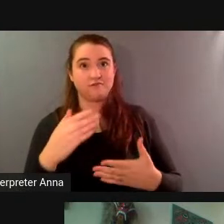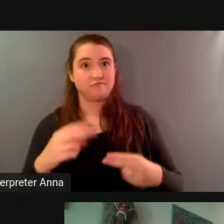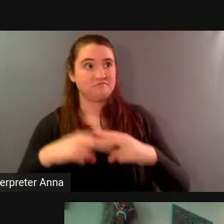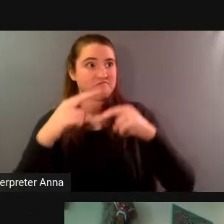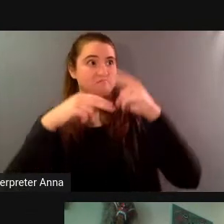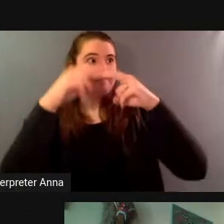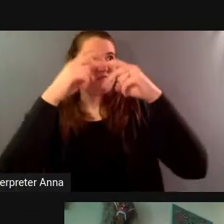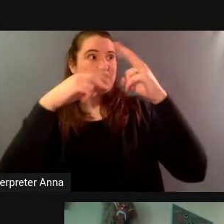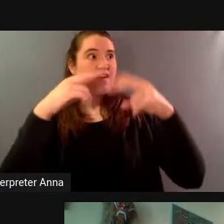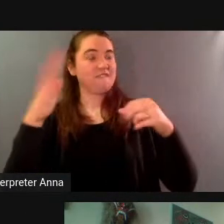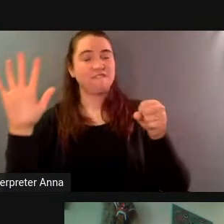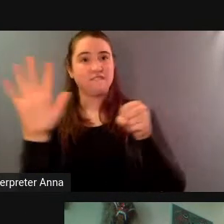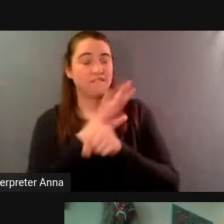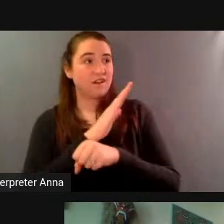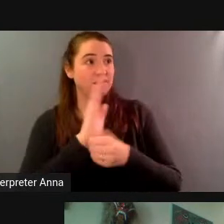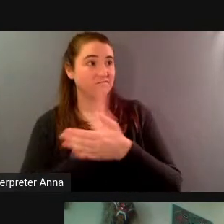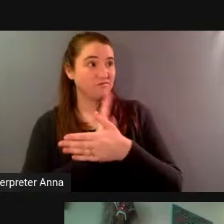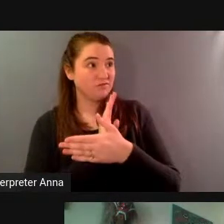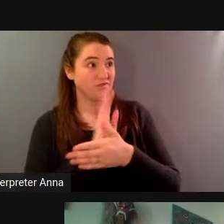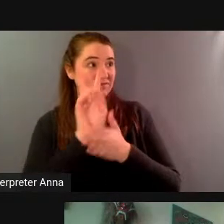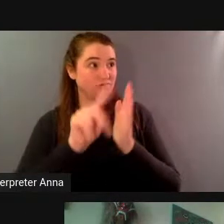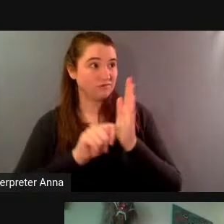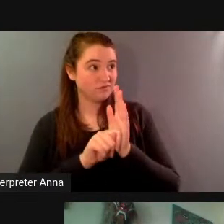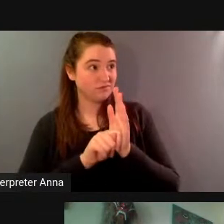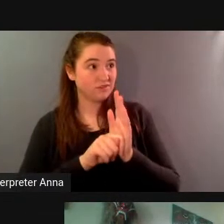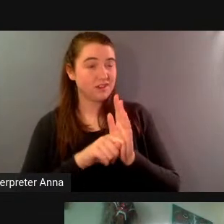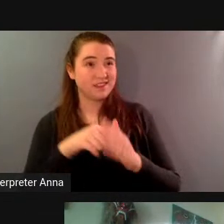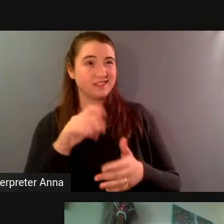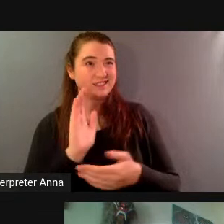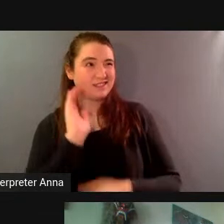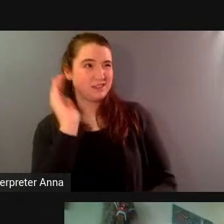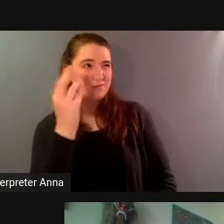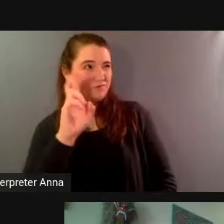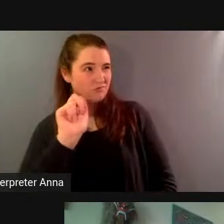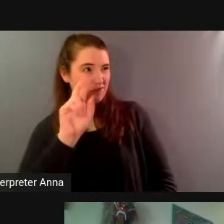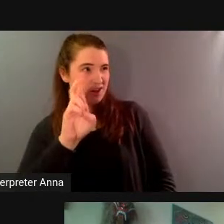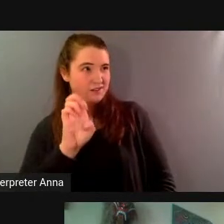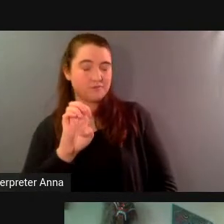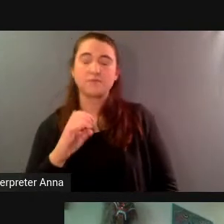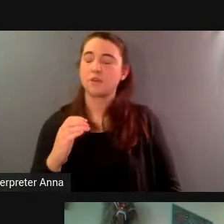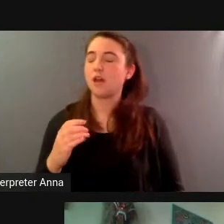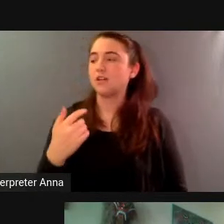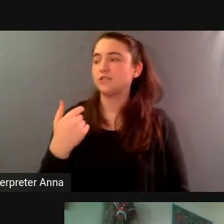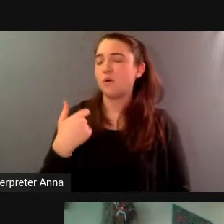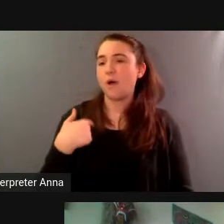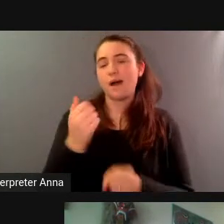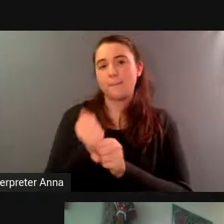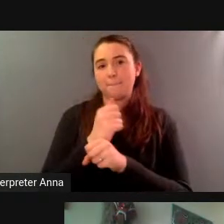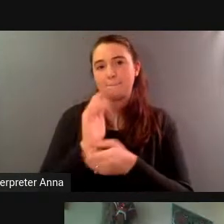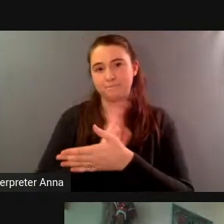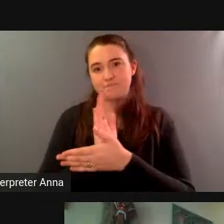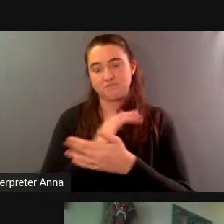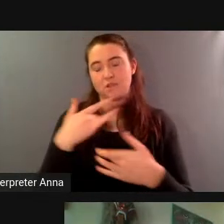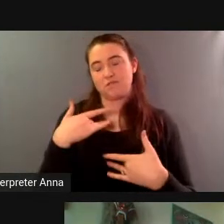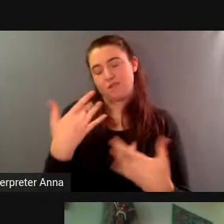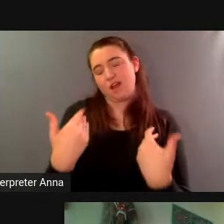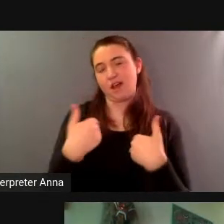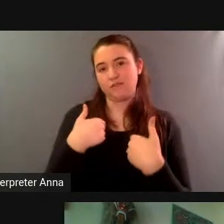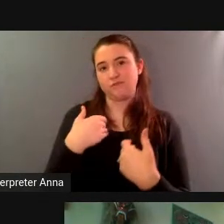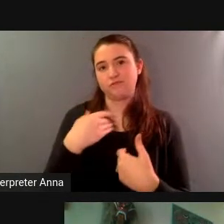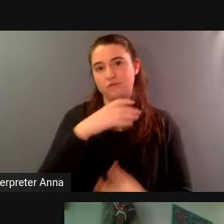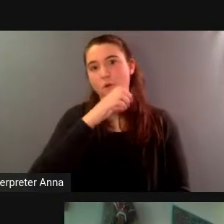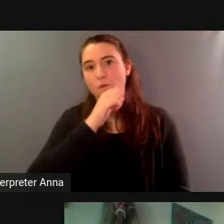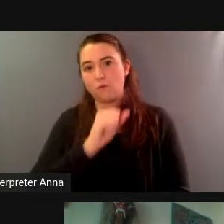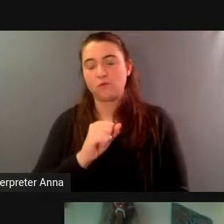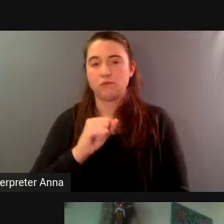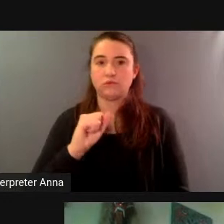don't make documentaries i you know i make films that have lots of archival footage so um to me it's not um